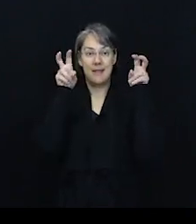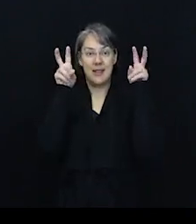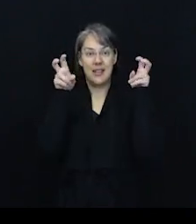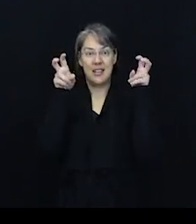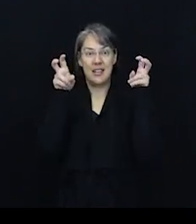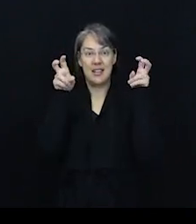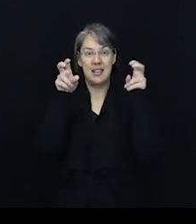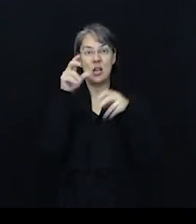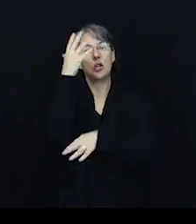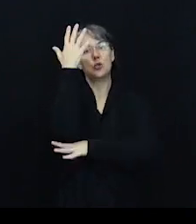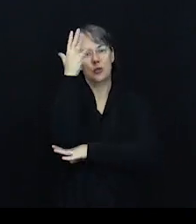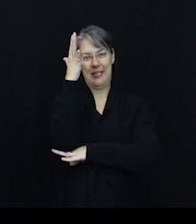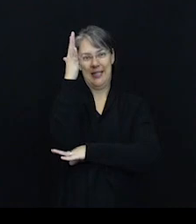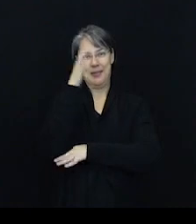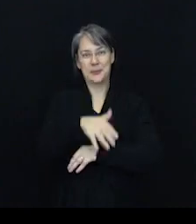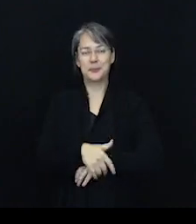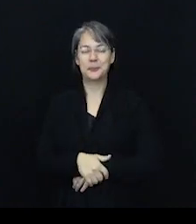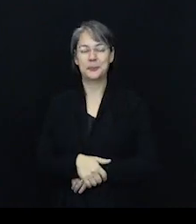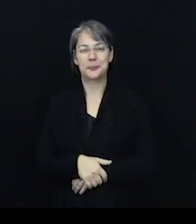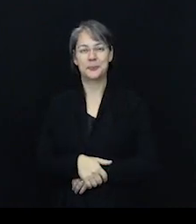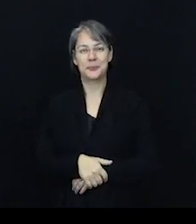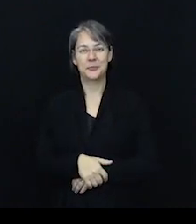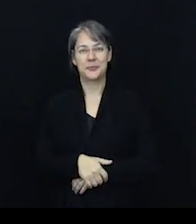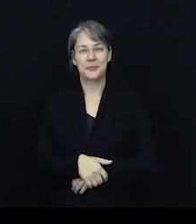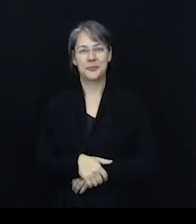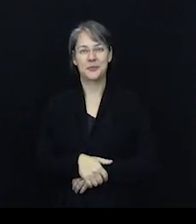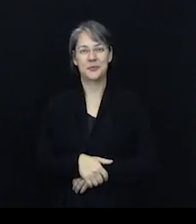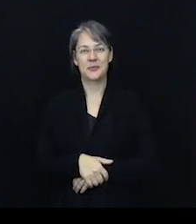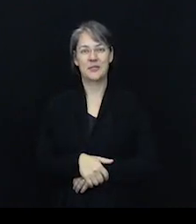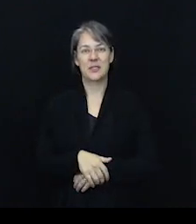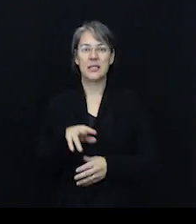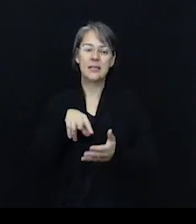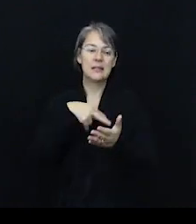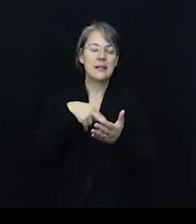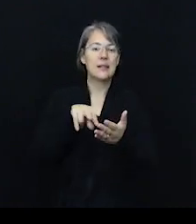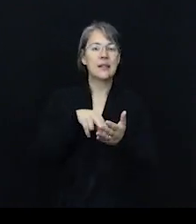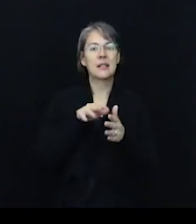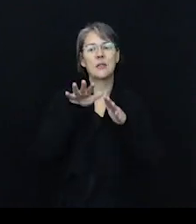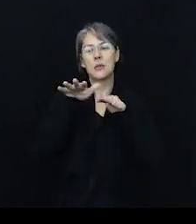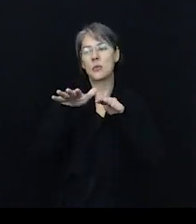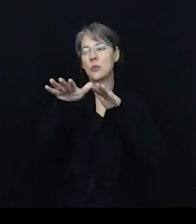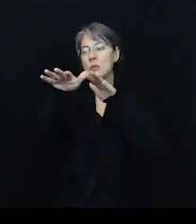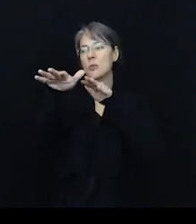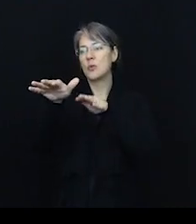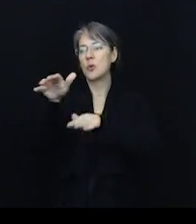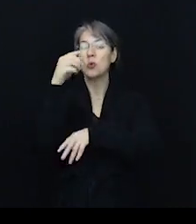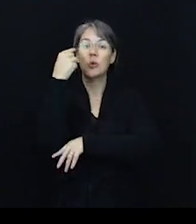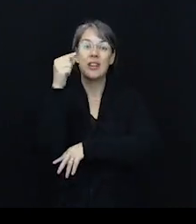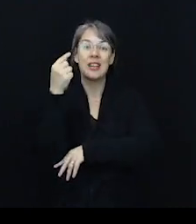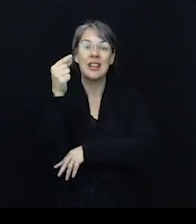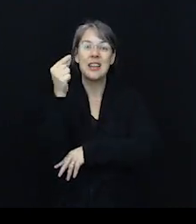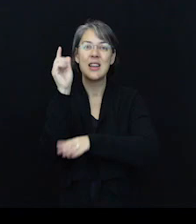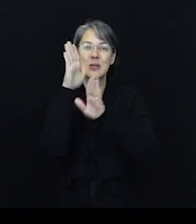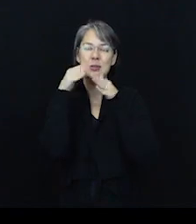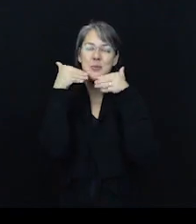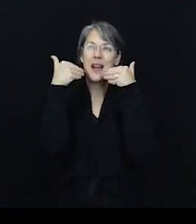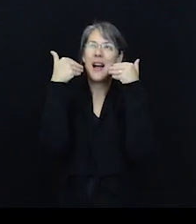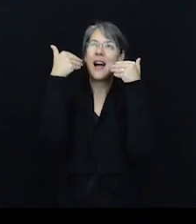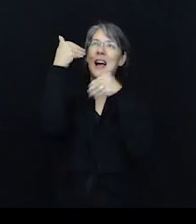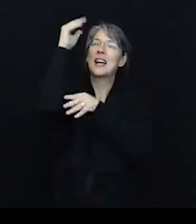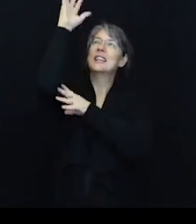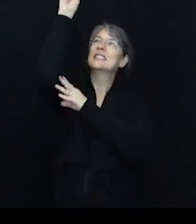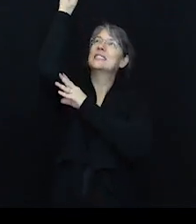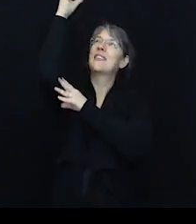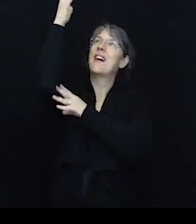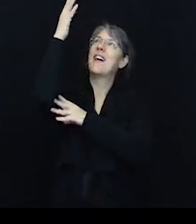The title of the poem is Trees. Dancing across the sea of green, smiling at the